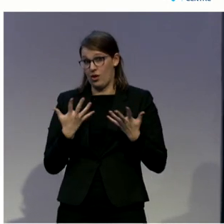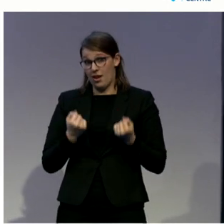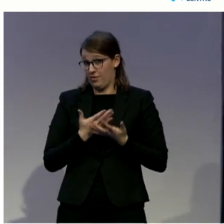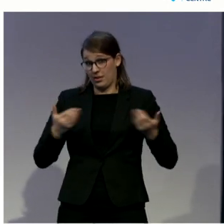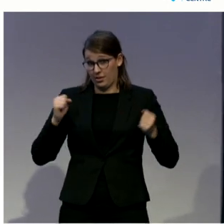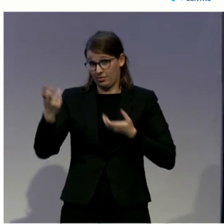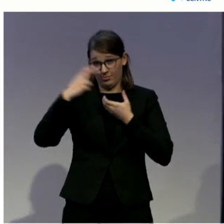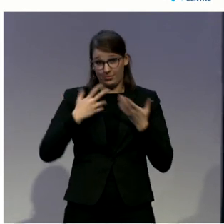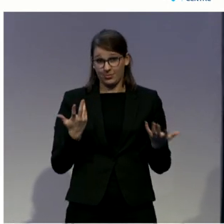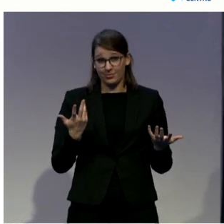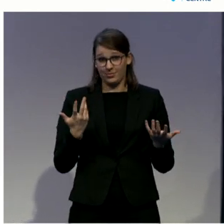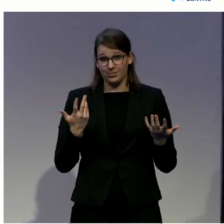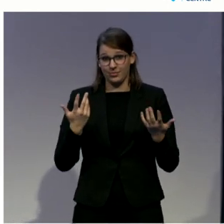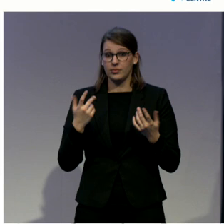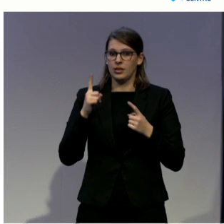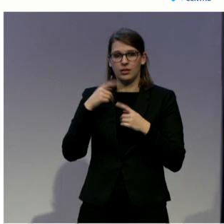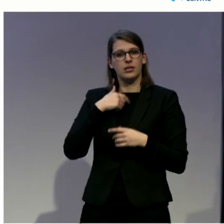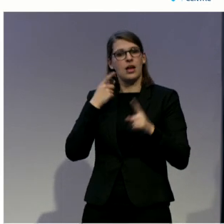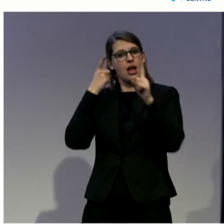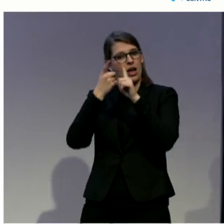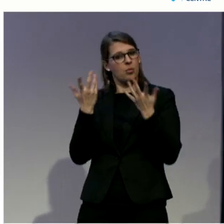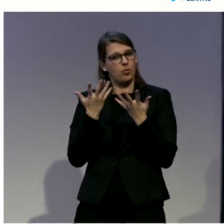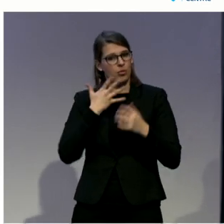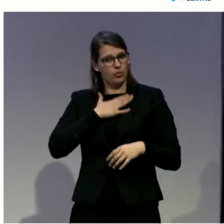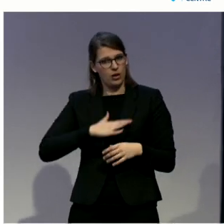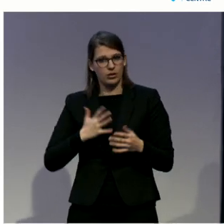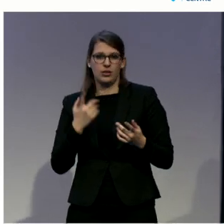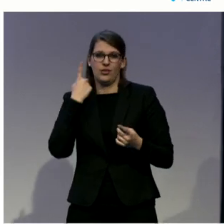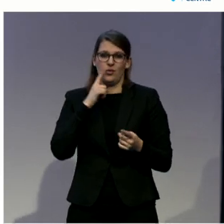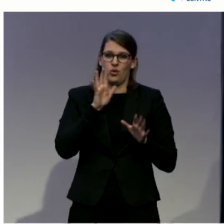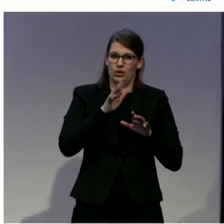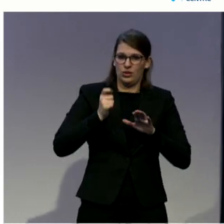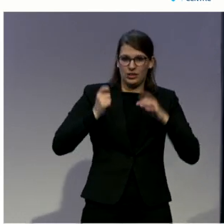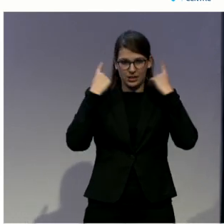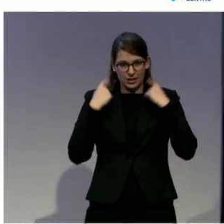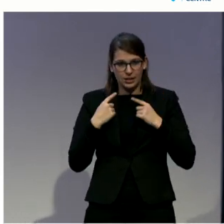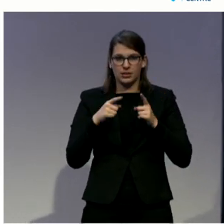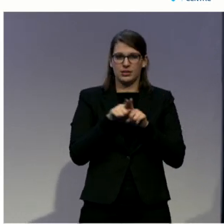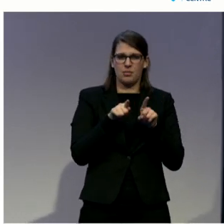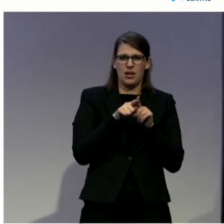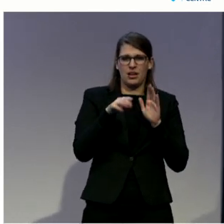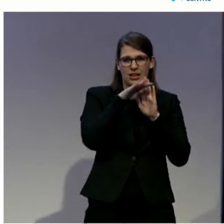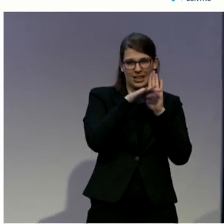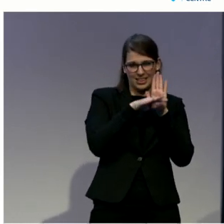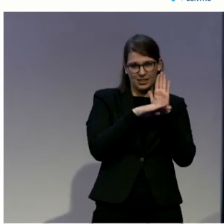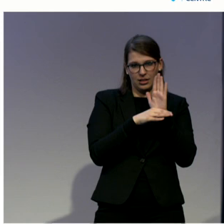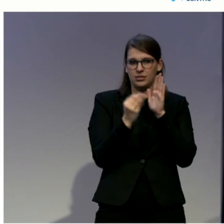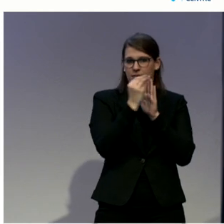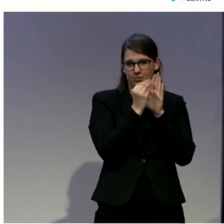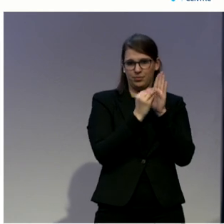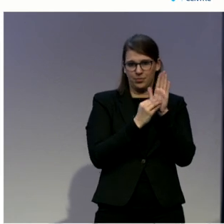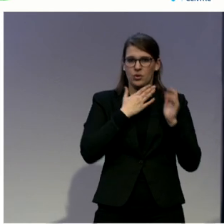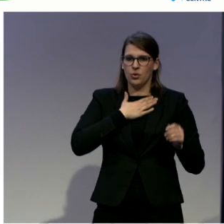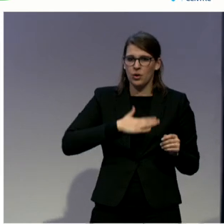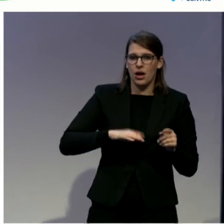tribunals is what we plan to do next. And again, we'd be keen to collaborate with any of you on that work.